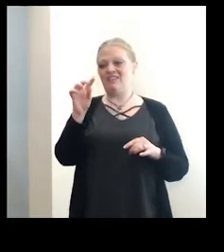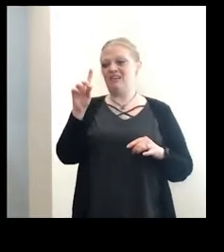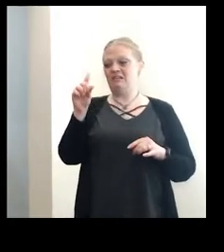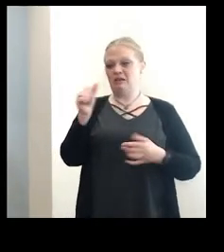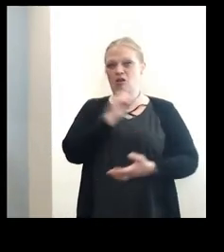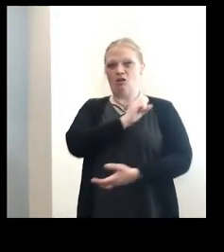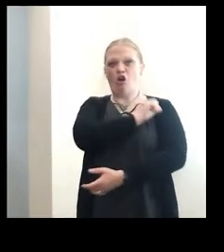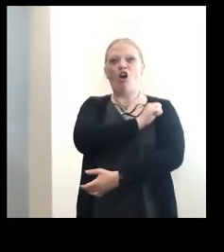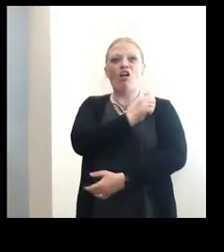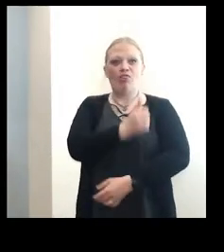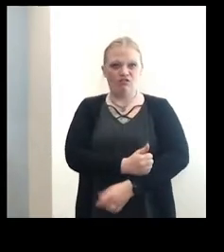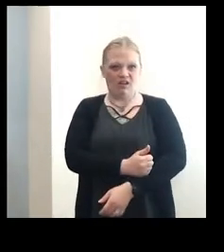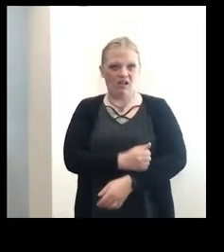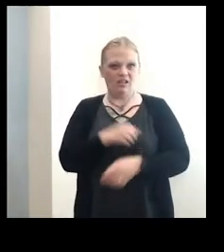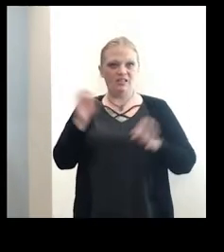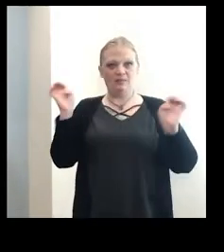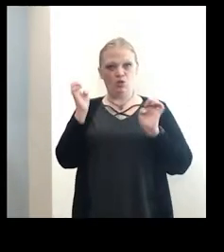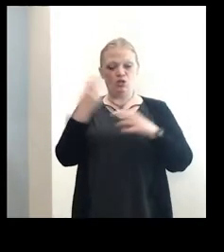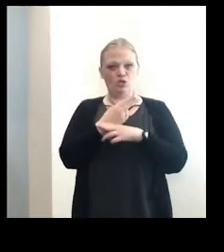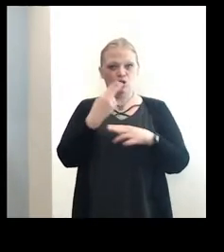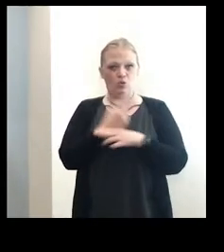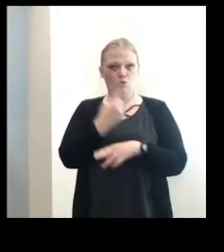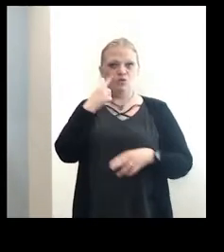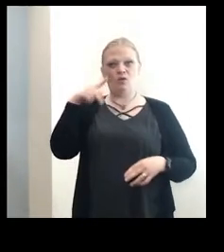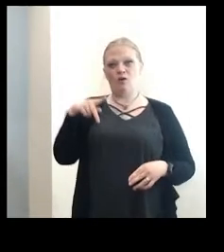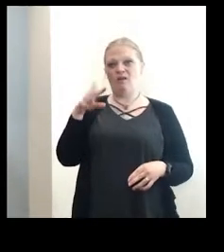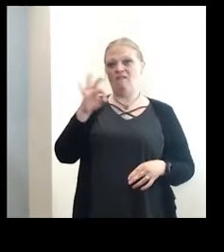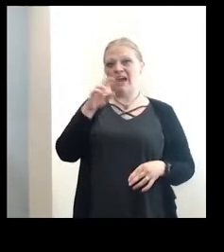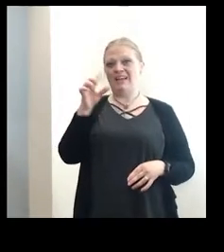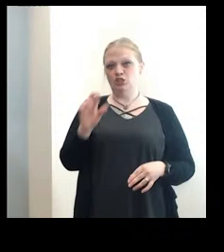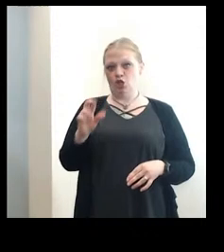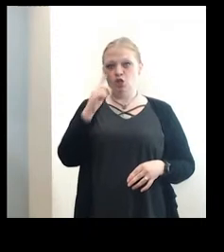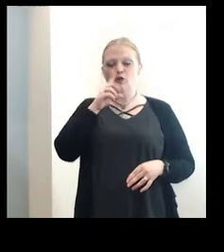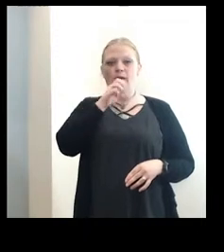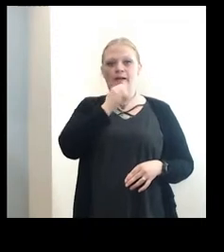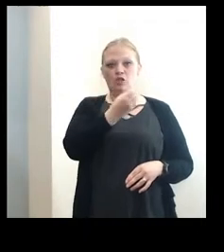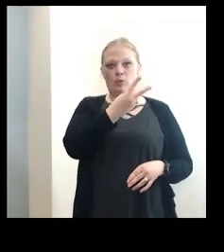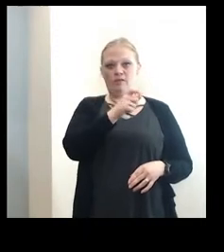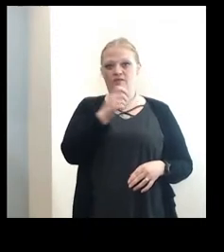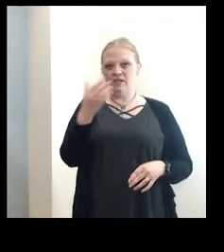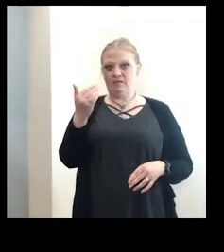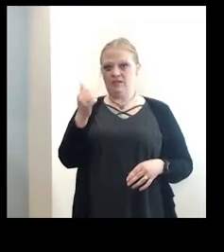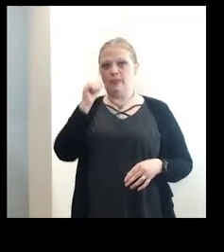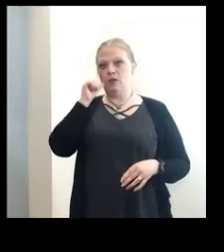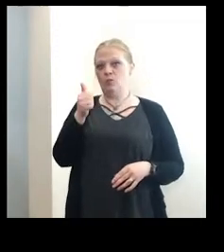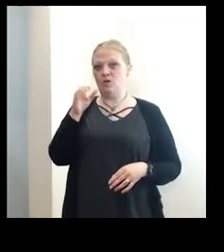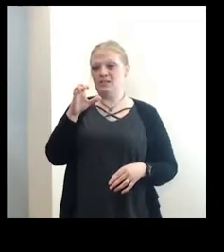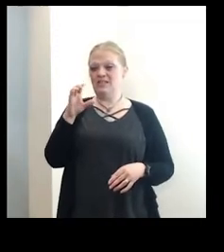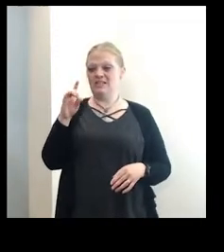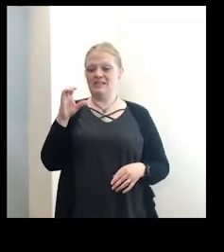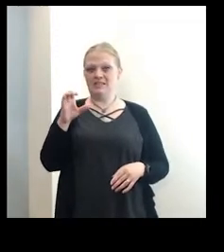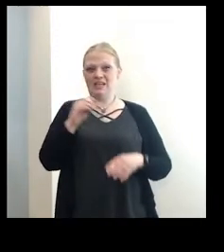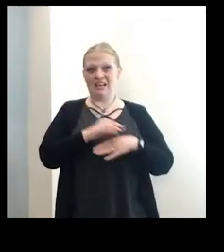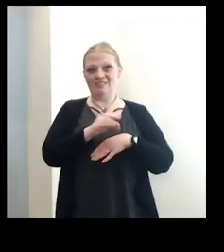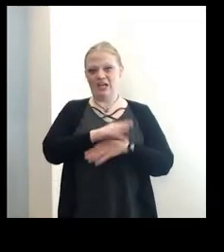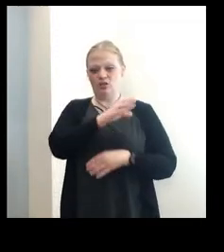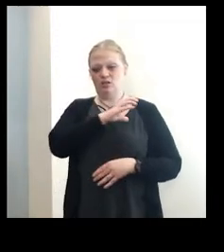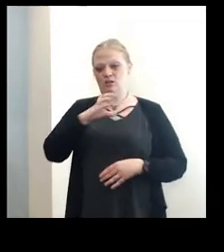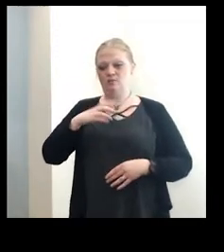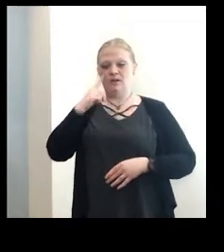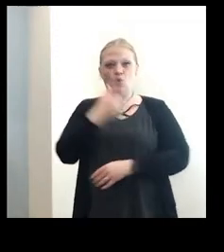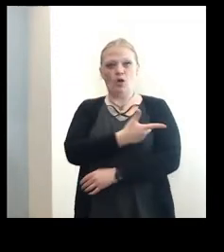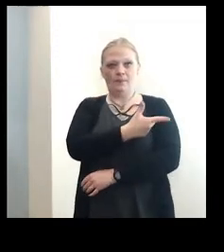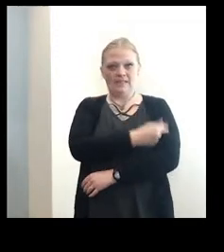Pfizer vaccine for 12 to 15-year-olds. So tomorrow, CDC's Advisory Committee on Immunization